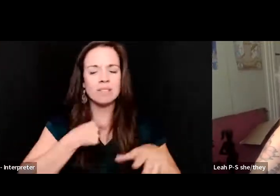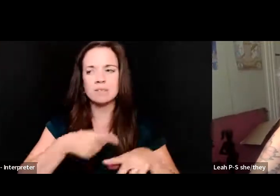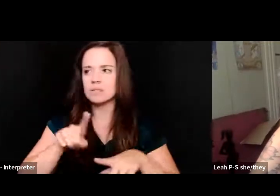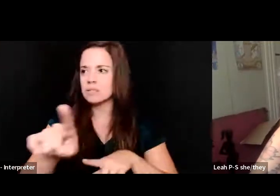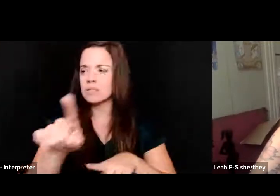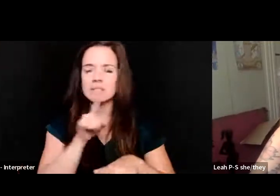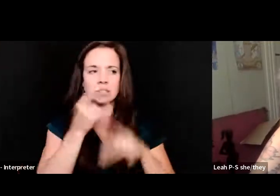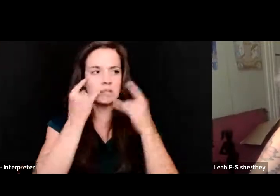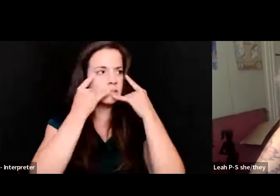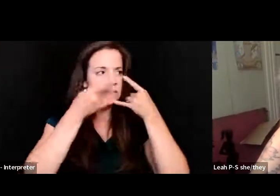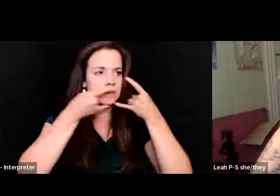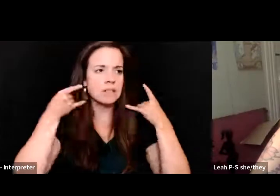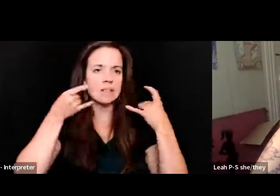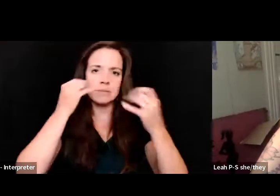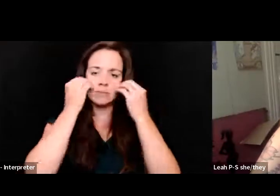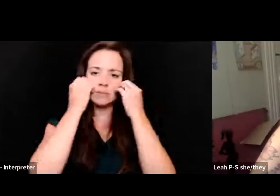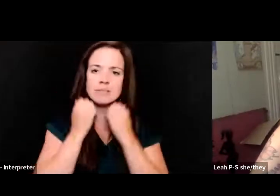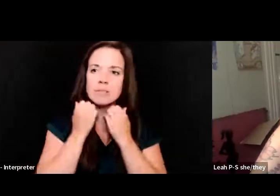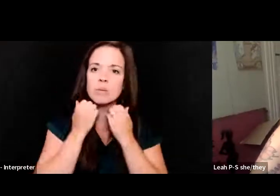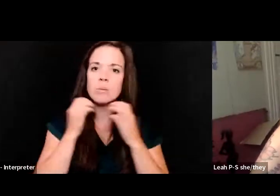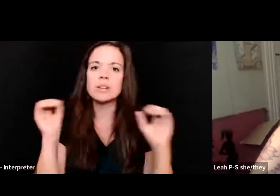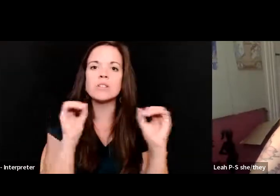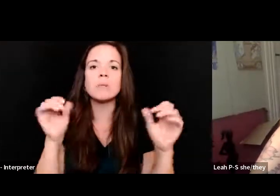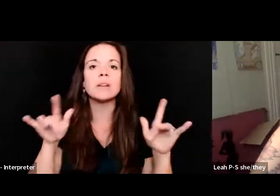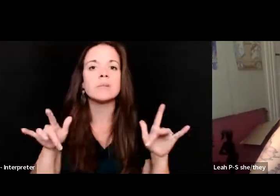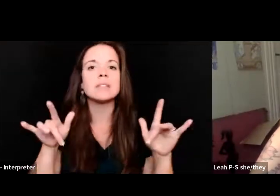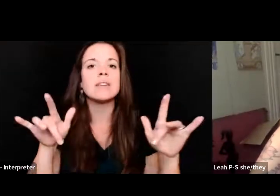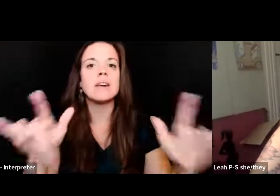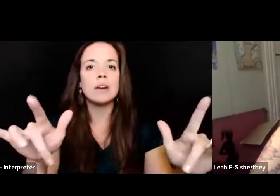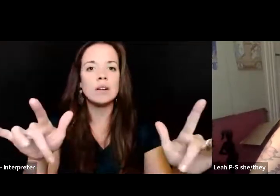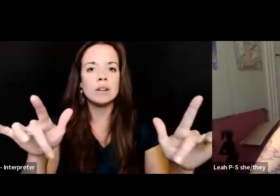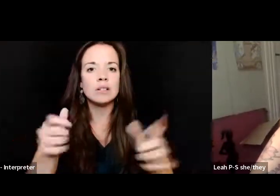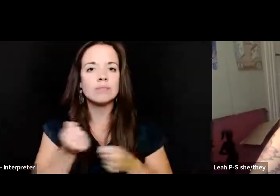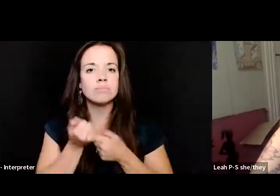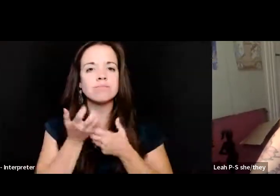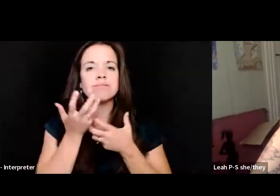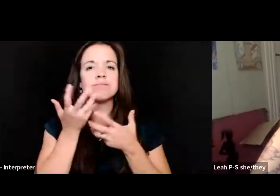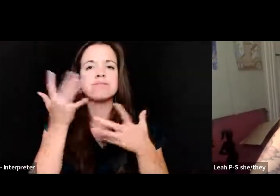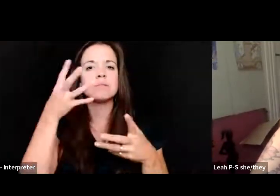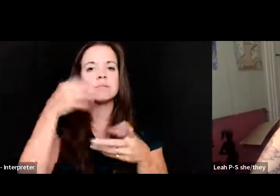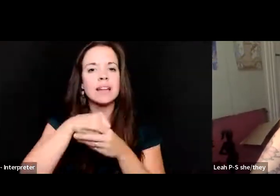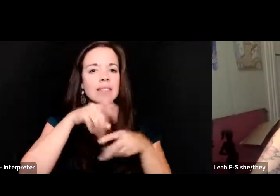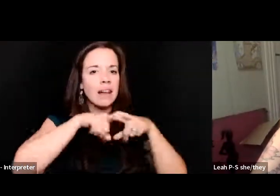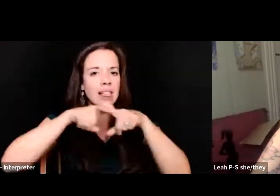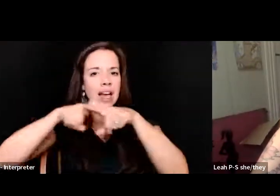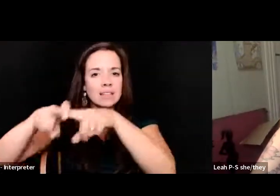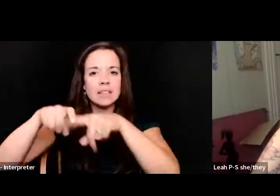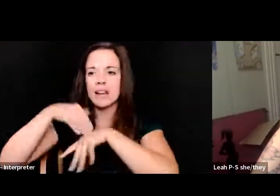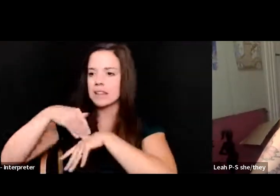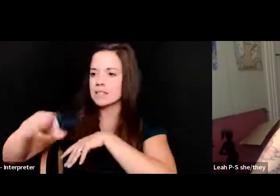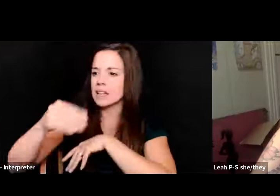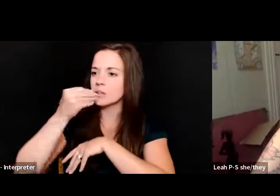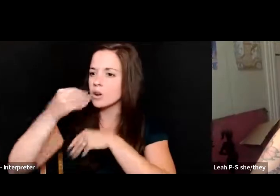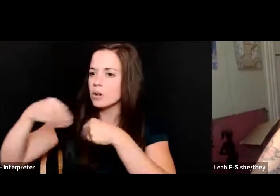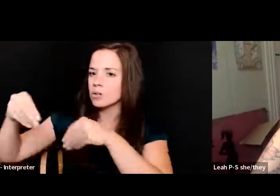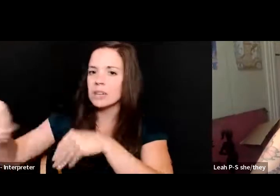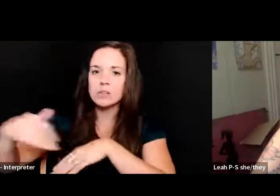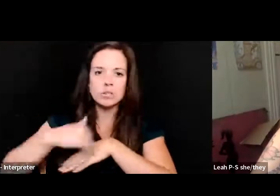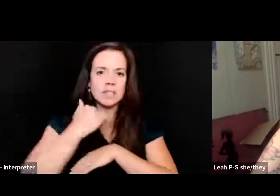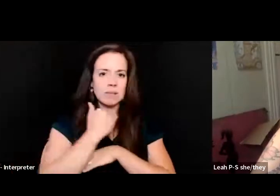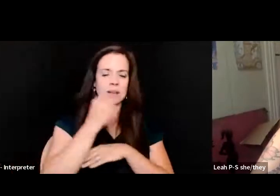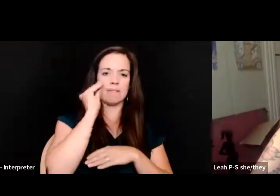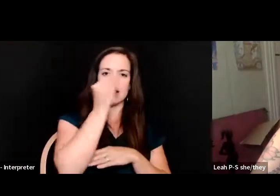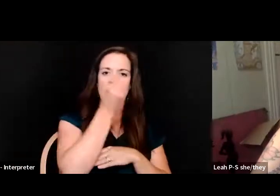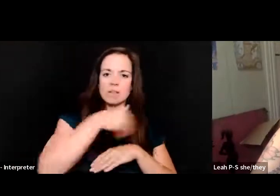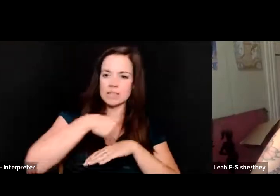off when nobody was there. We primal screamed in the closet. I sent you groceries. You sent me flowers. You sent me a nine